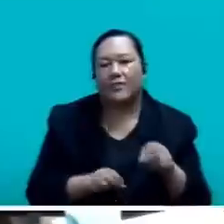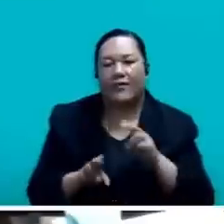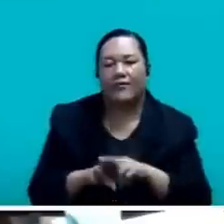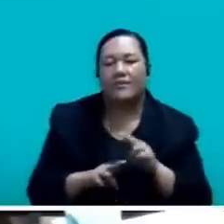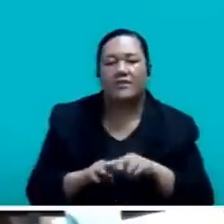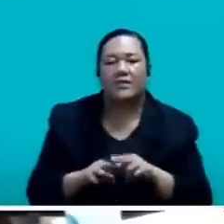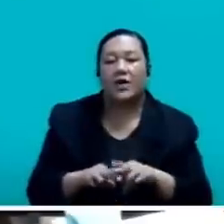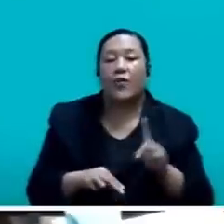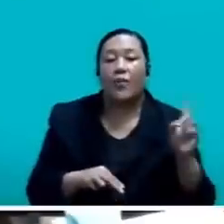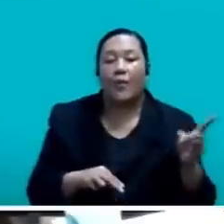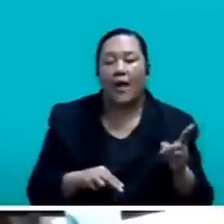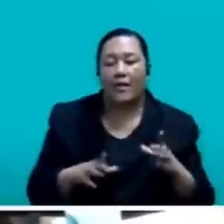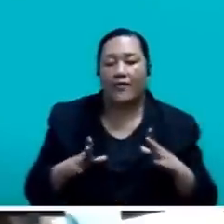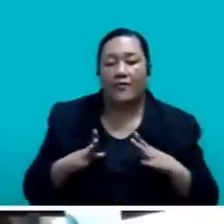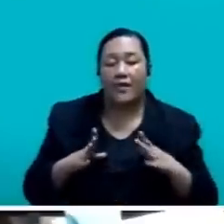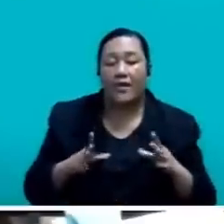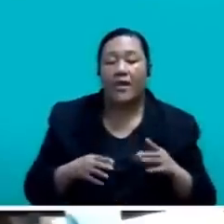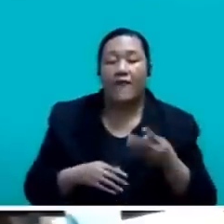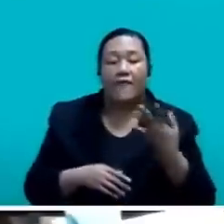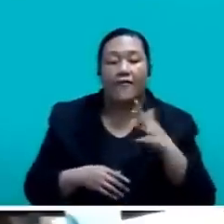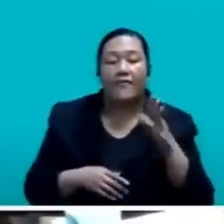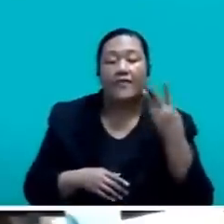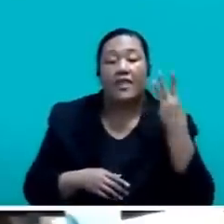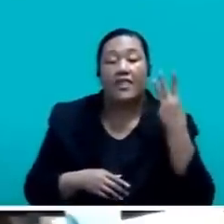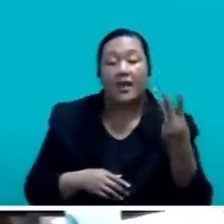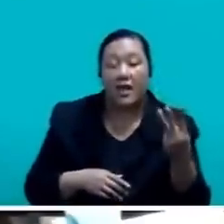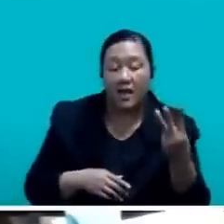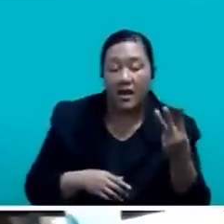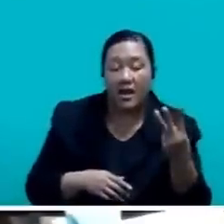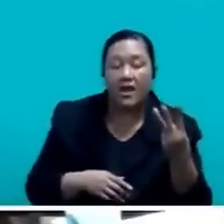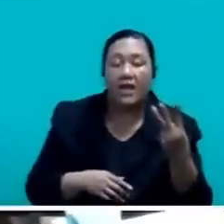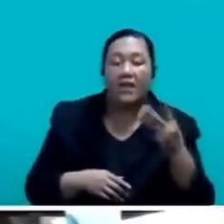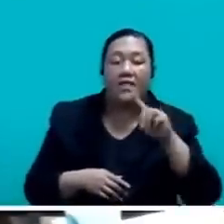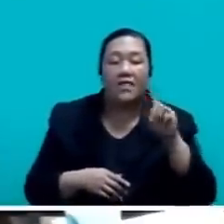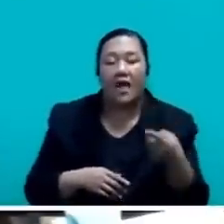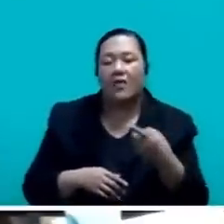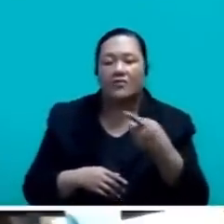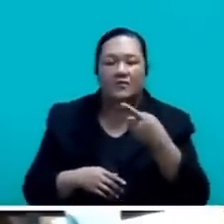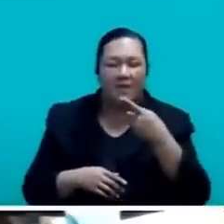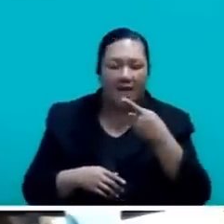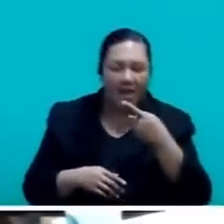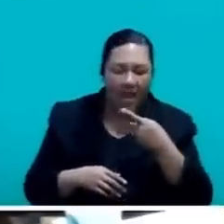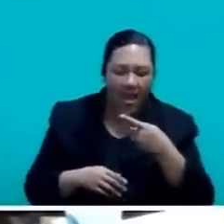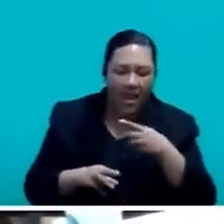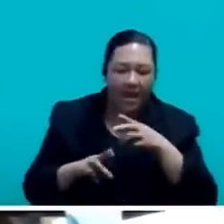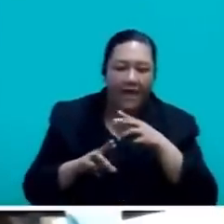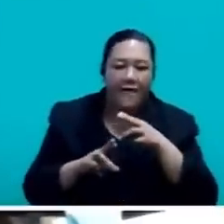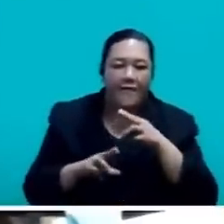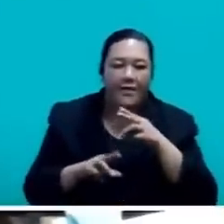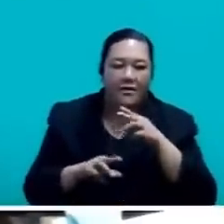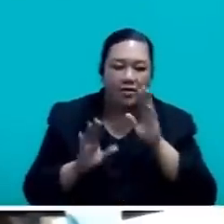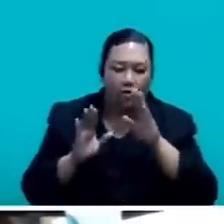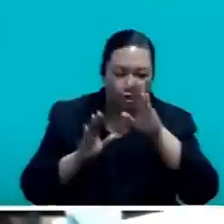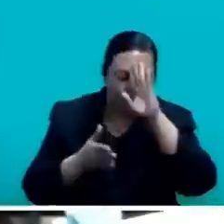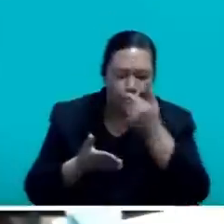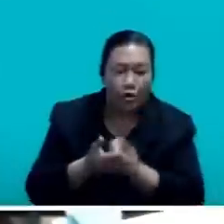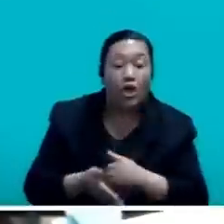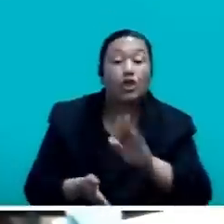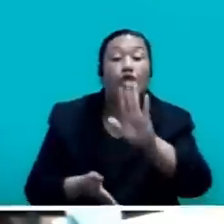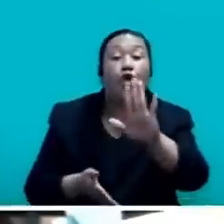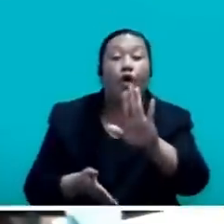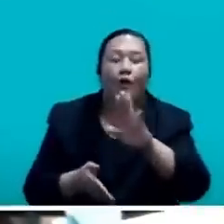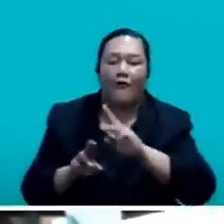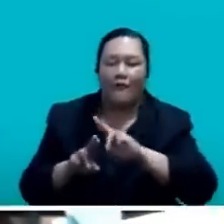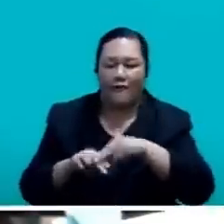53,000 students. Your relatives, Honourable Members, your sons, your